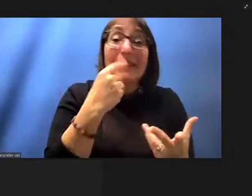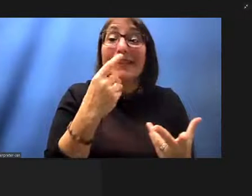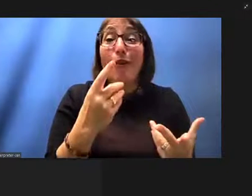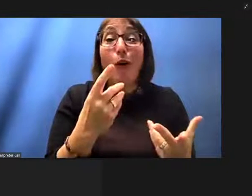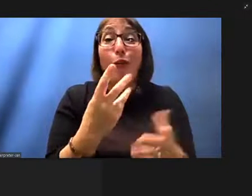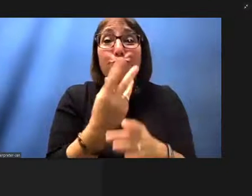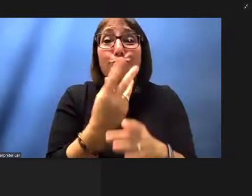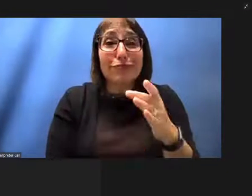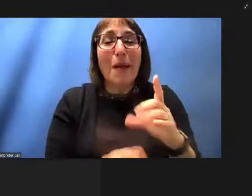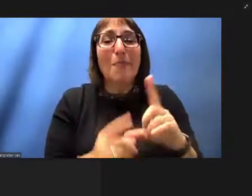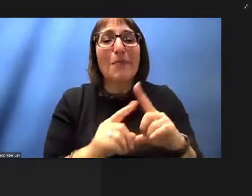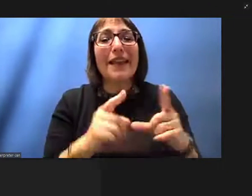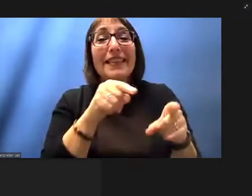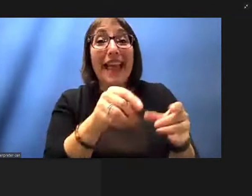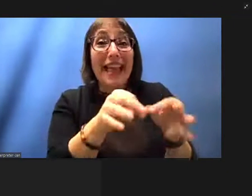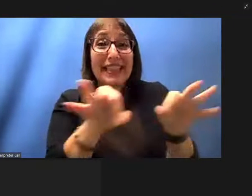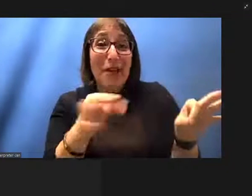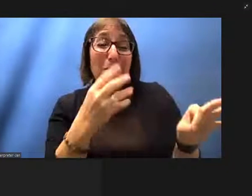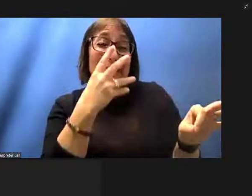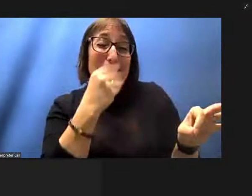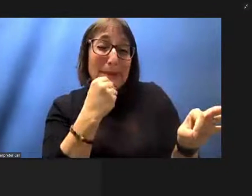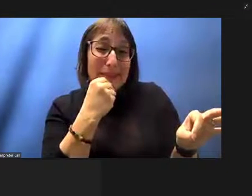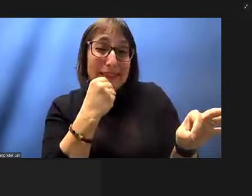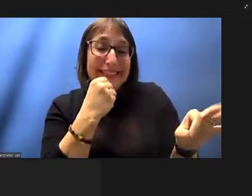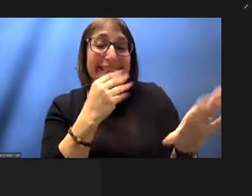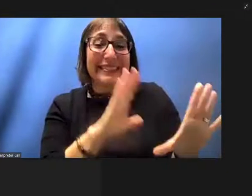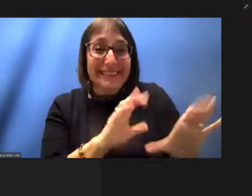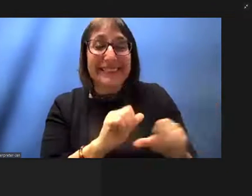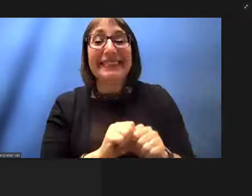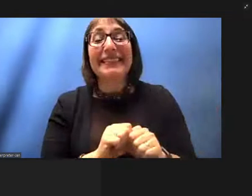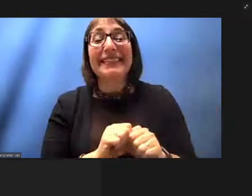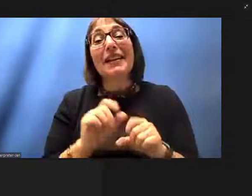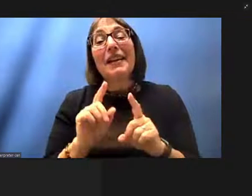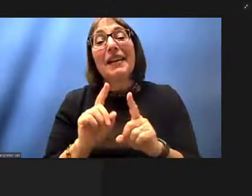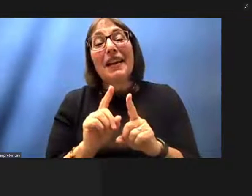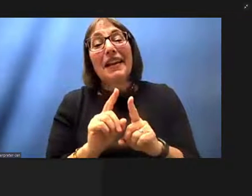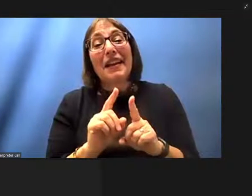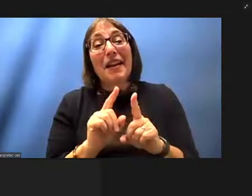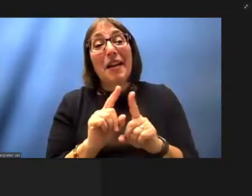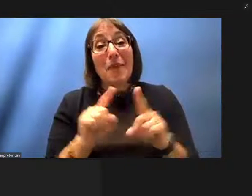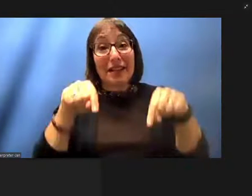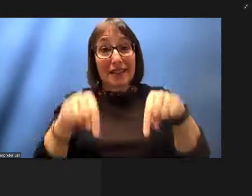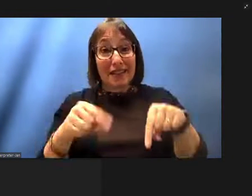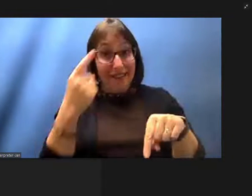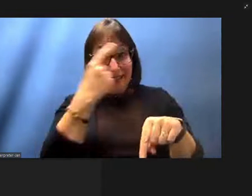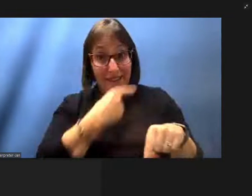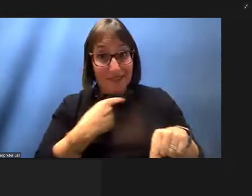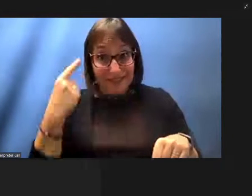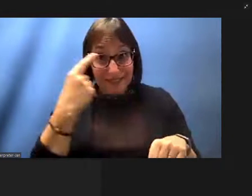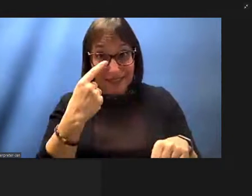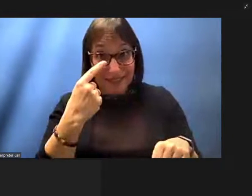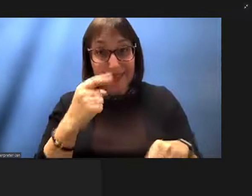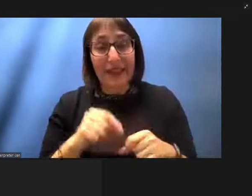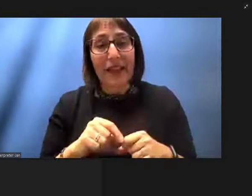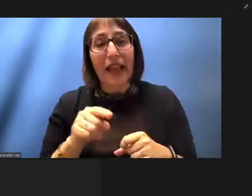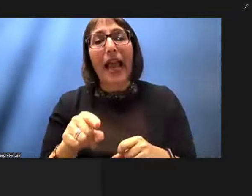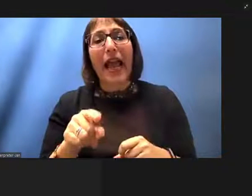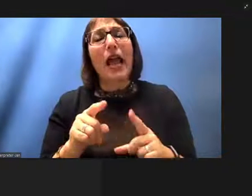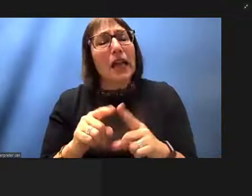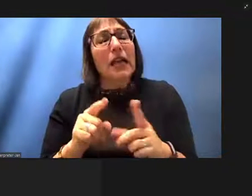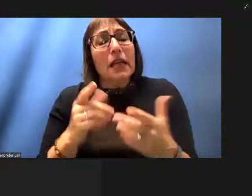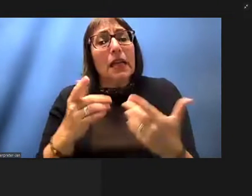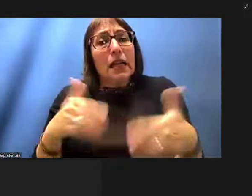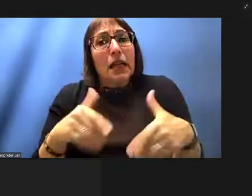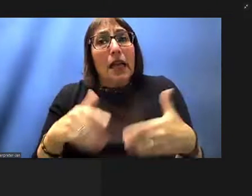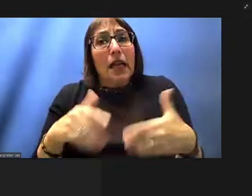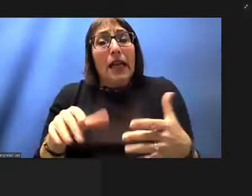in in bed sleeping but we are in hawaii anyway in the state of endangerment although